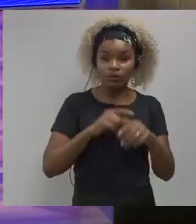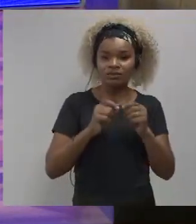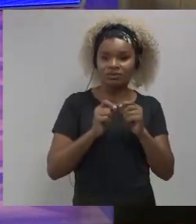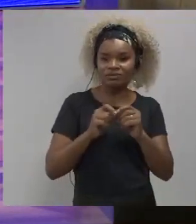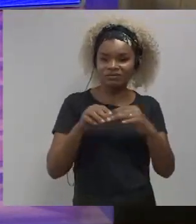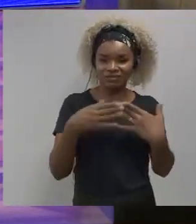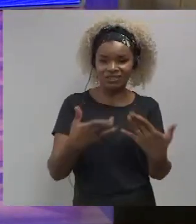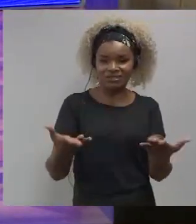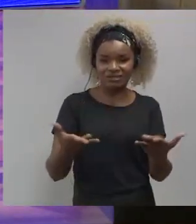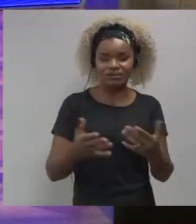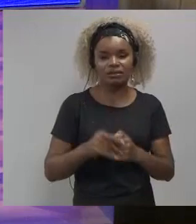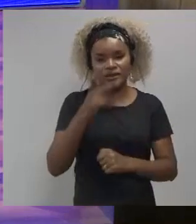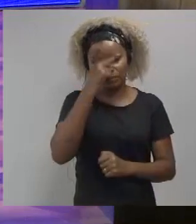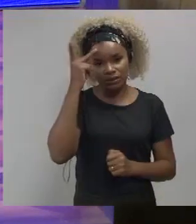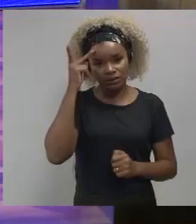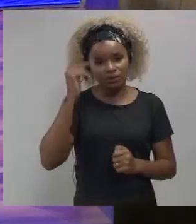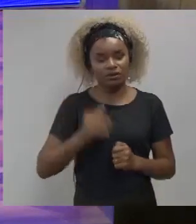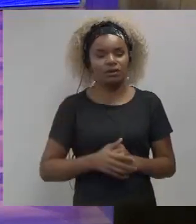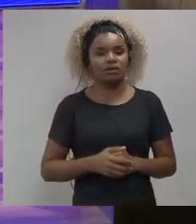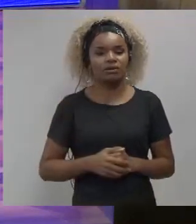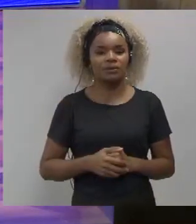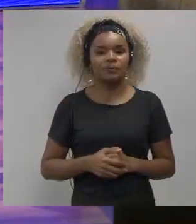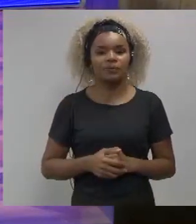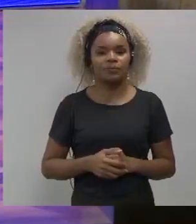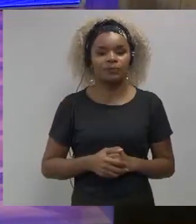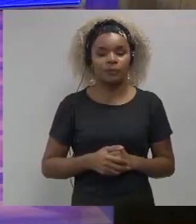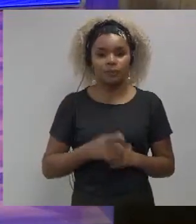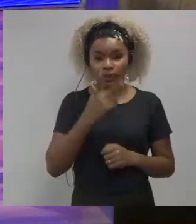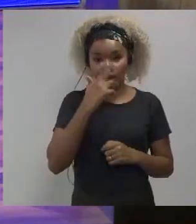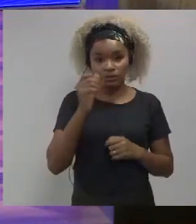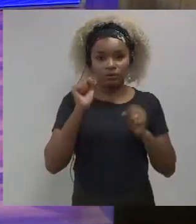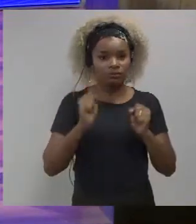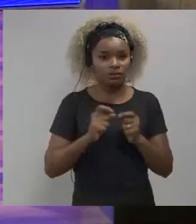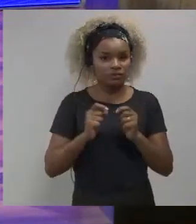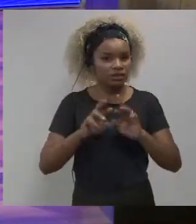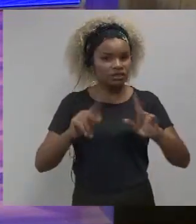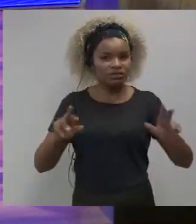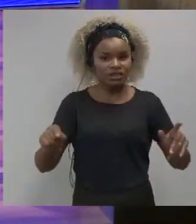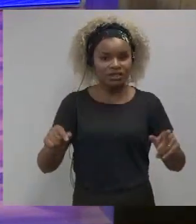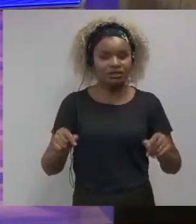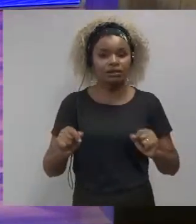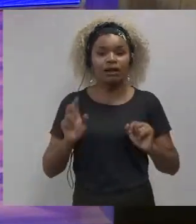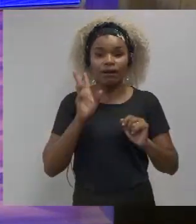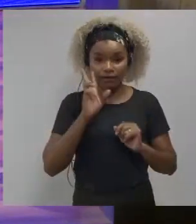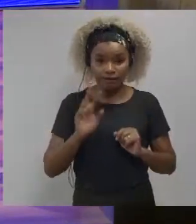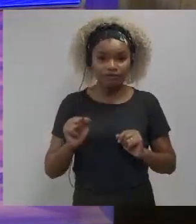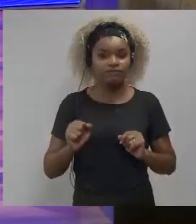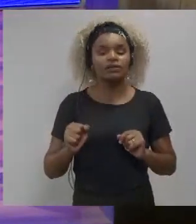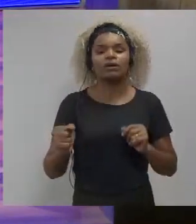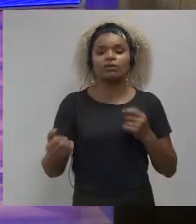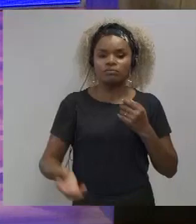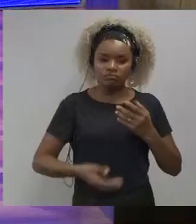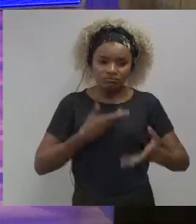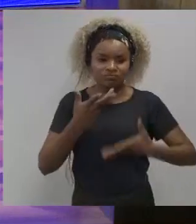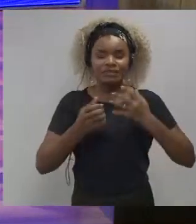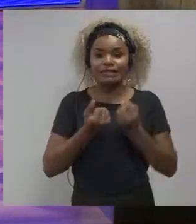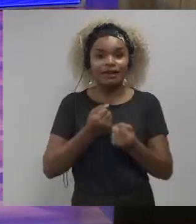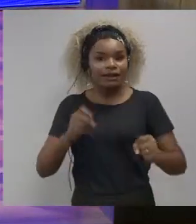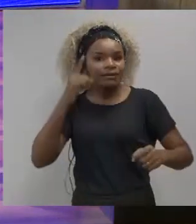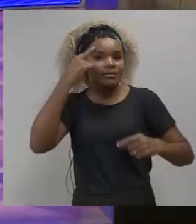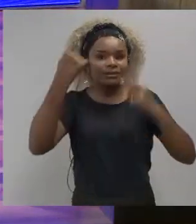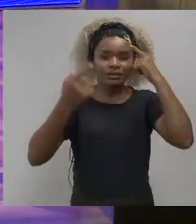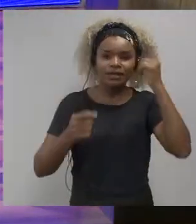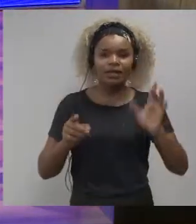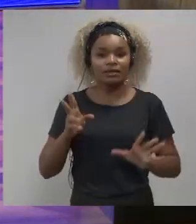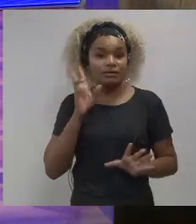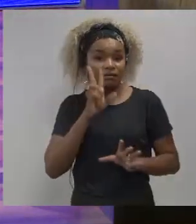people who think they can make a difference will come up with great ideas and we've seen these sorts of changes in